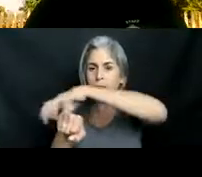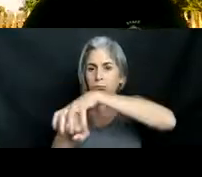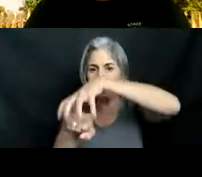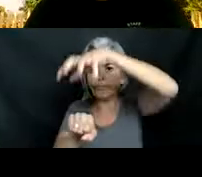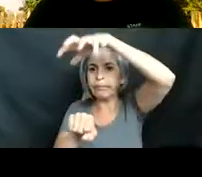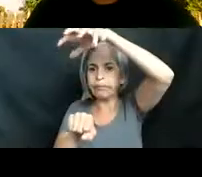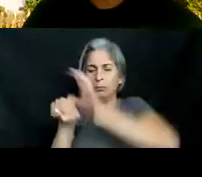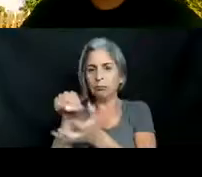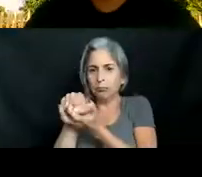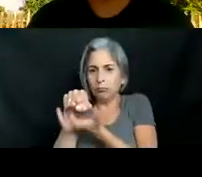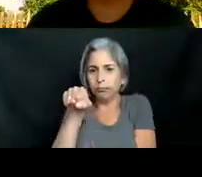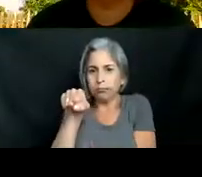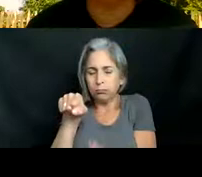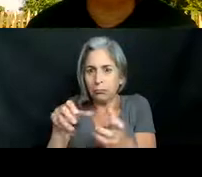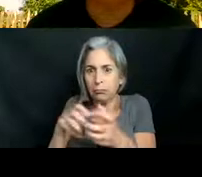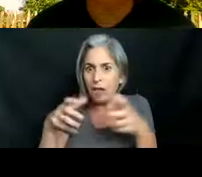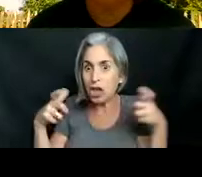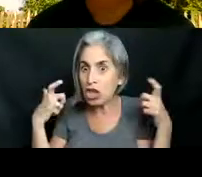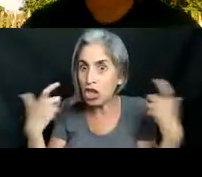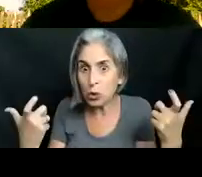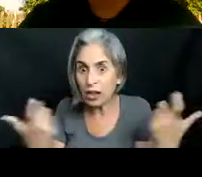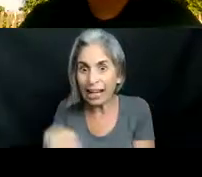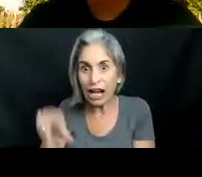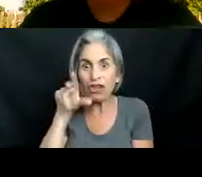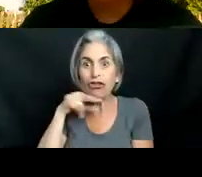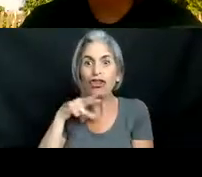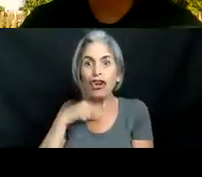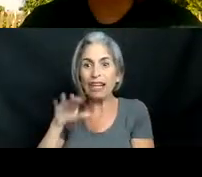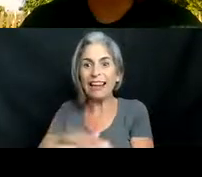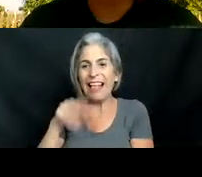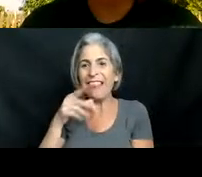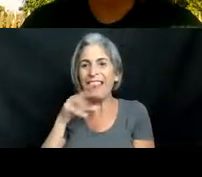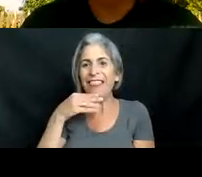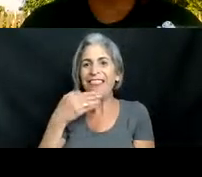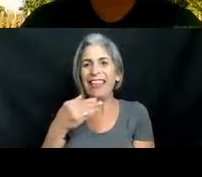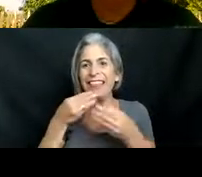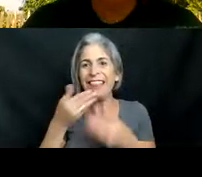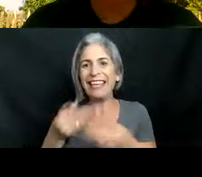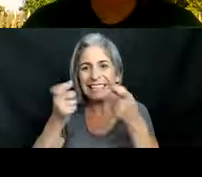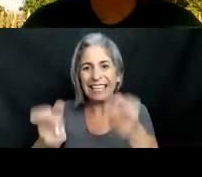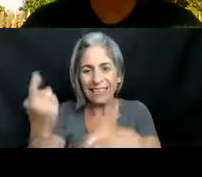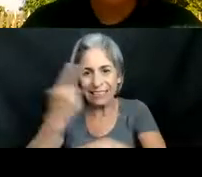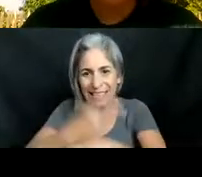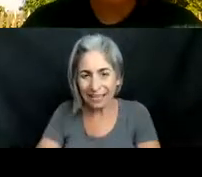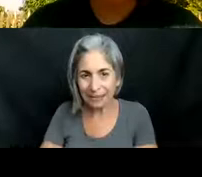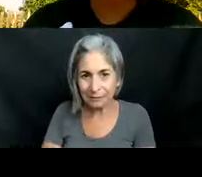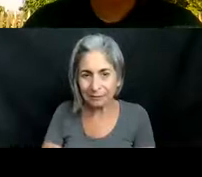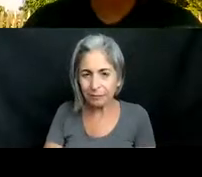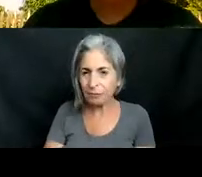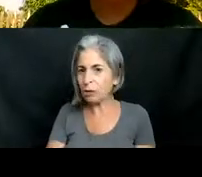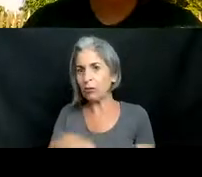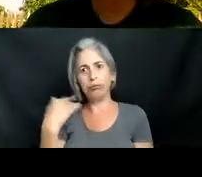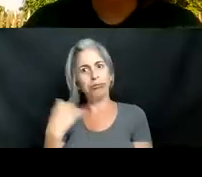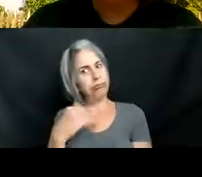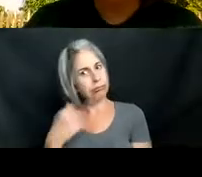stretch that stomach that's a whole turkey on thanksgiving day um so they are voracious predators and it